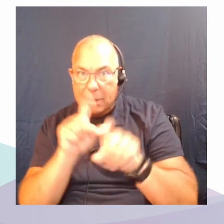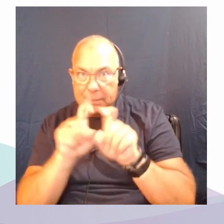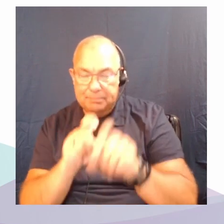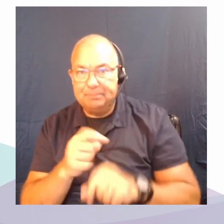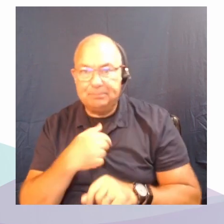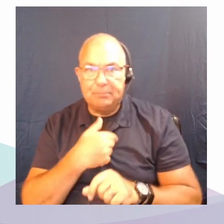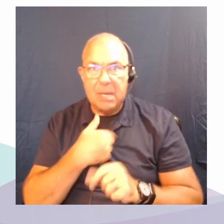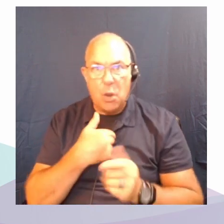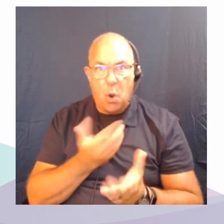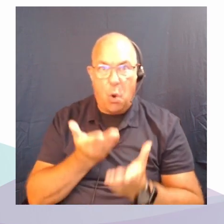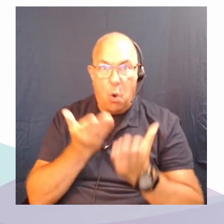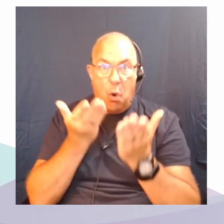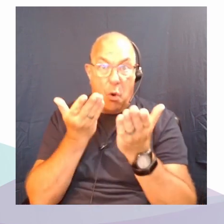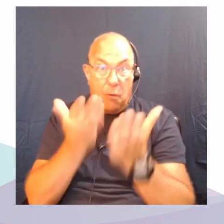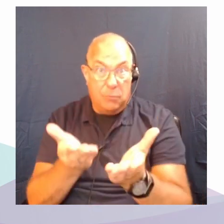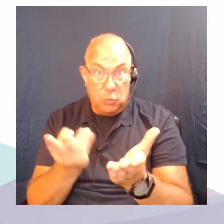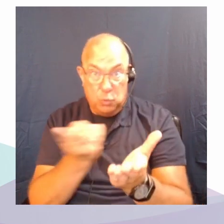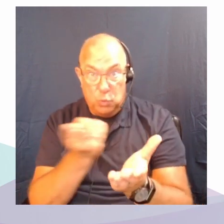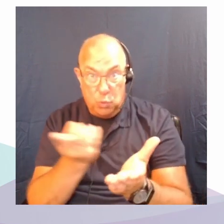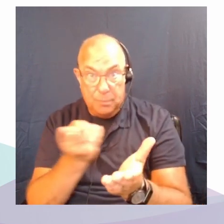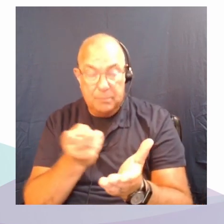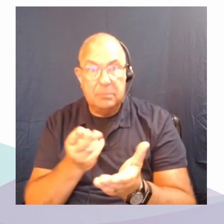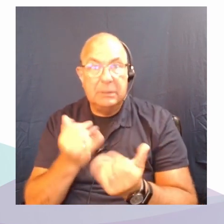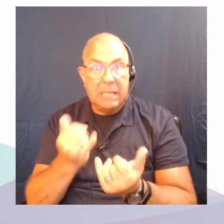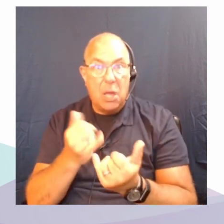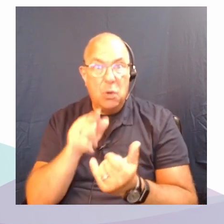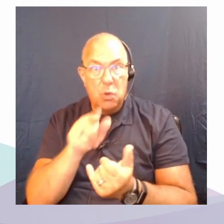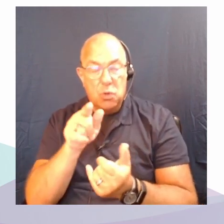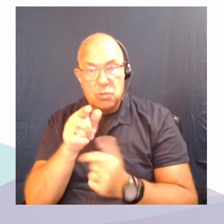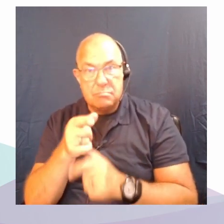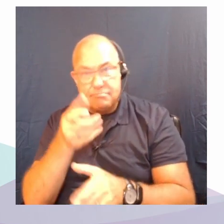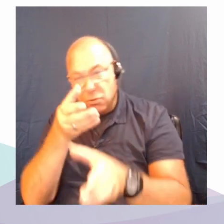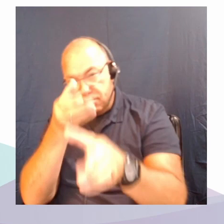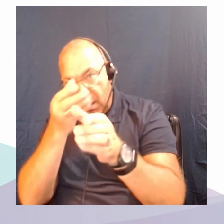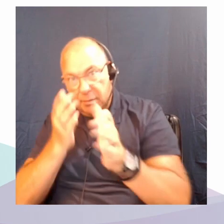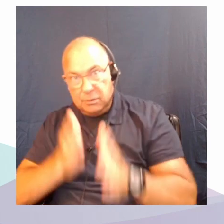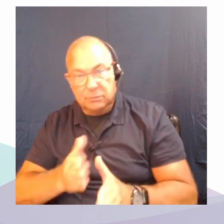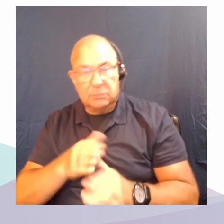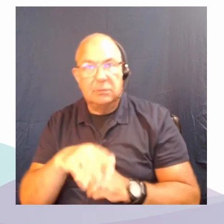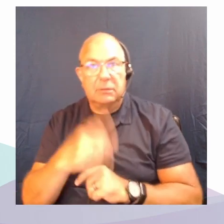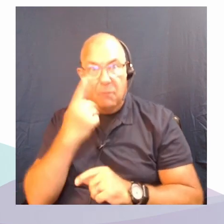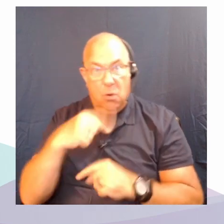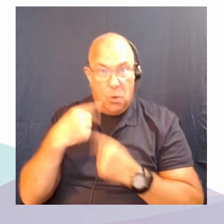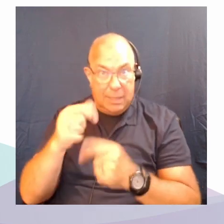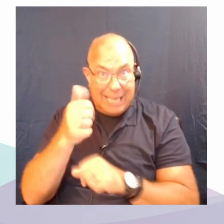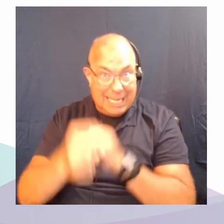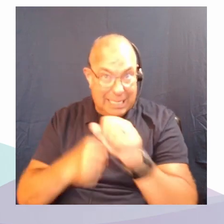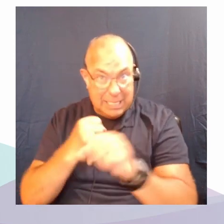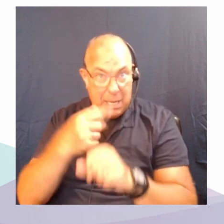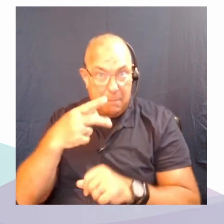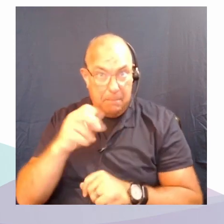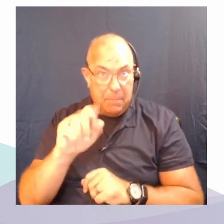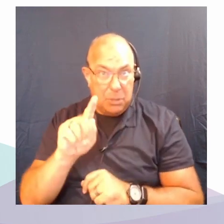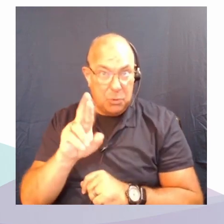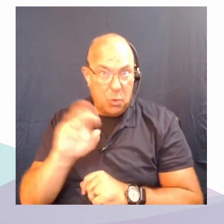you as scholars of petro cultures for over 10 years now what keeps you hopeful for the future